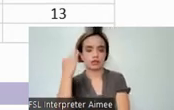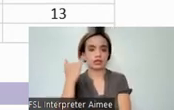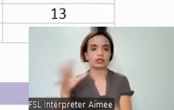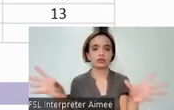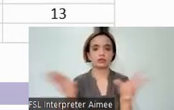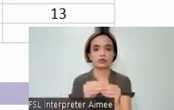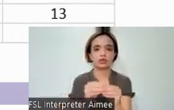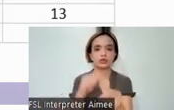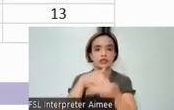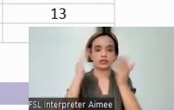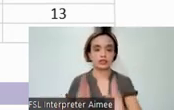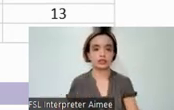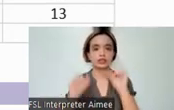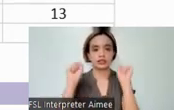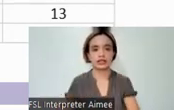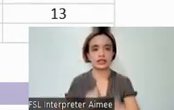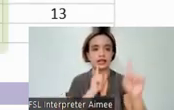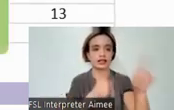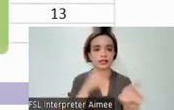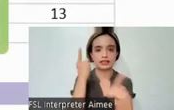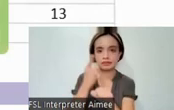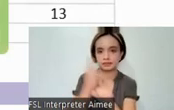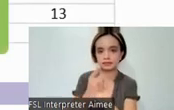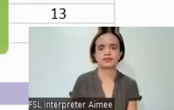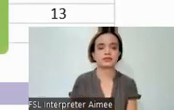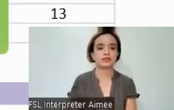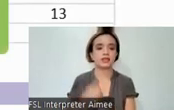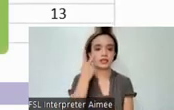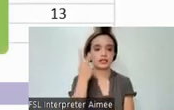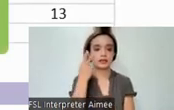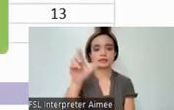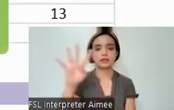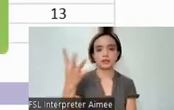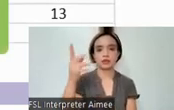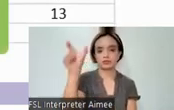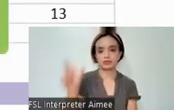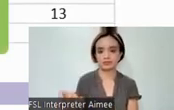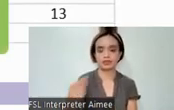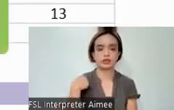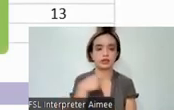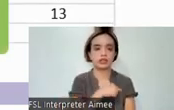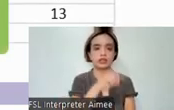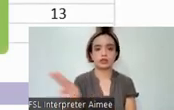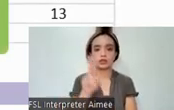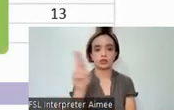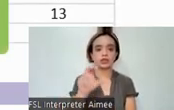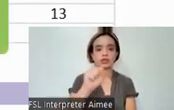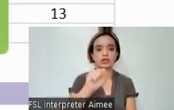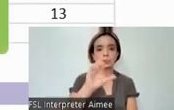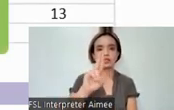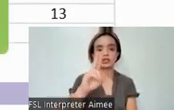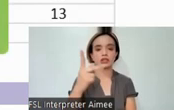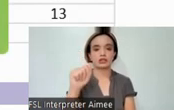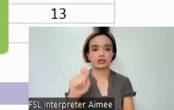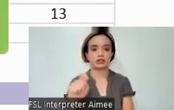number of learners who were able to answer it correctly, as seen in column 4. We also utilized sukat wika to note the